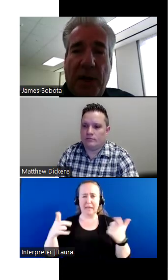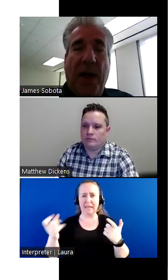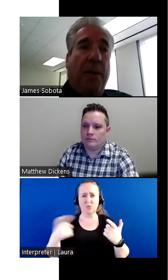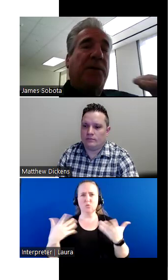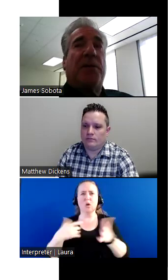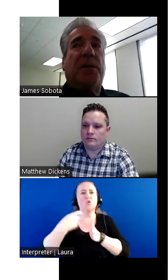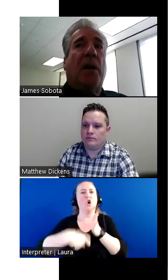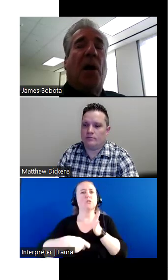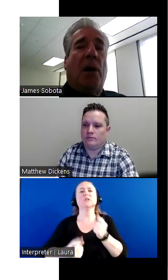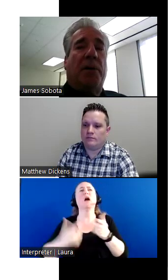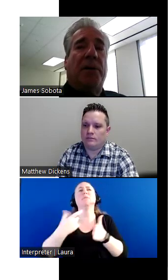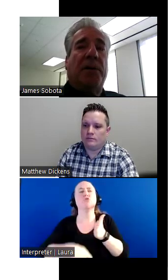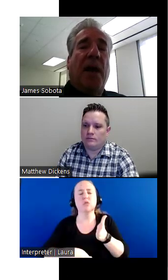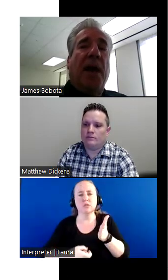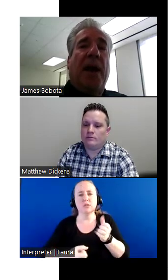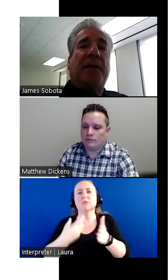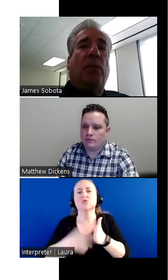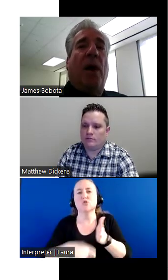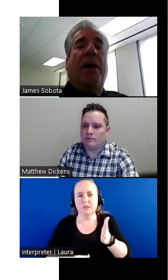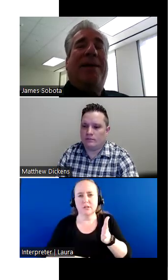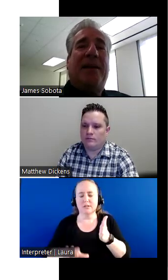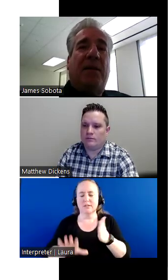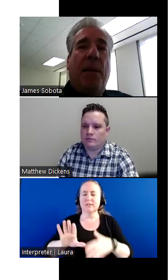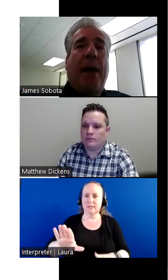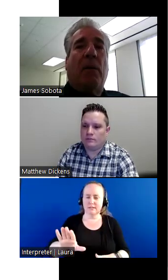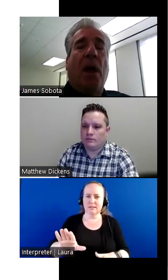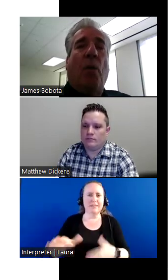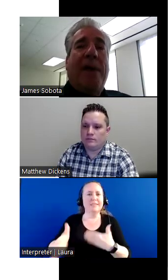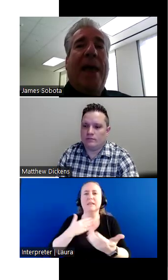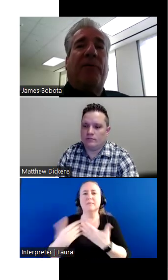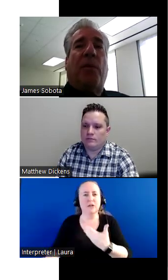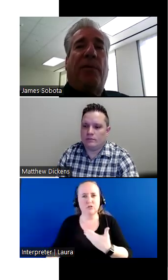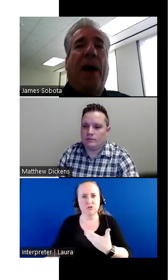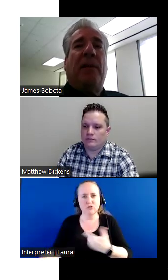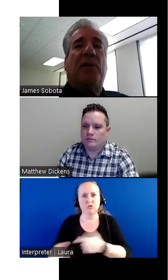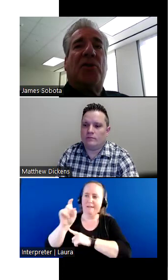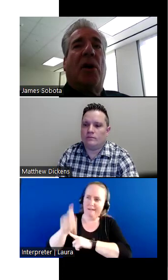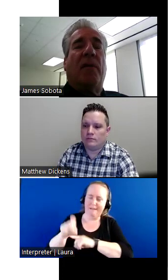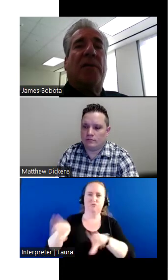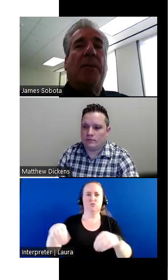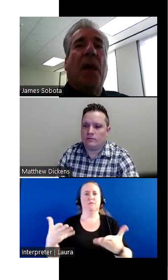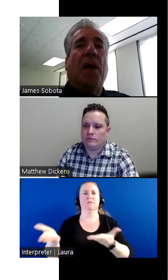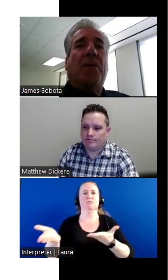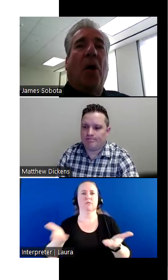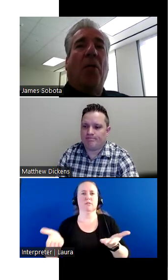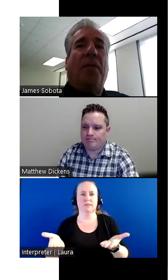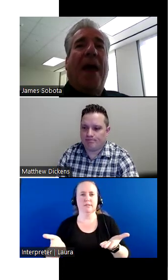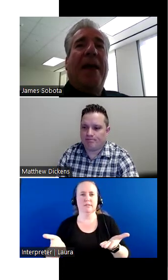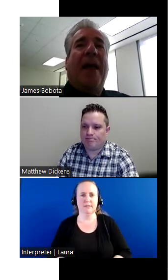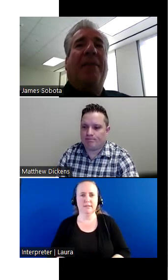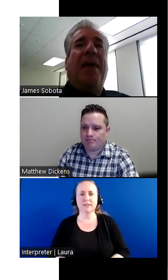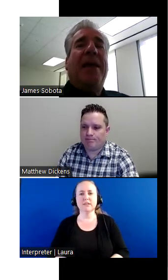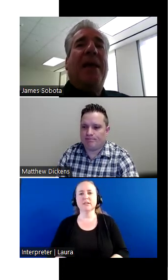cost. How much is this going to cost us? And I said, well, it doesn't matter. We have to provide this service. So